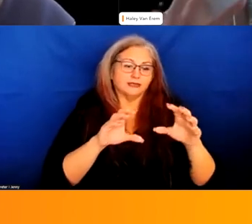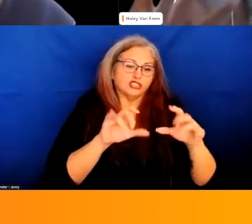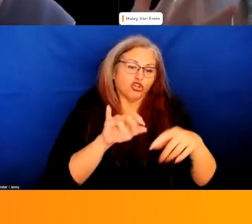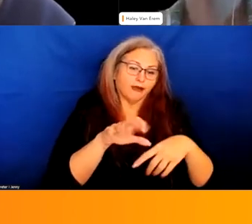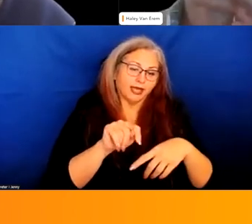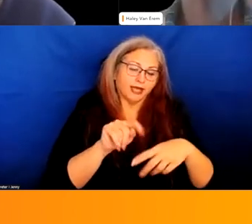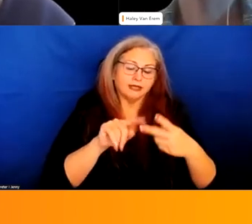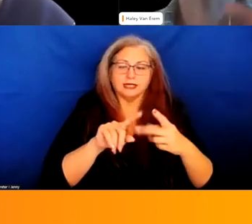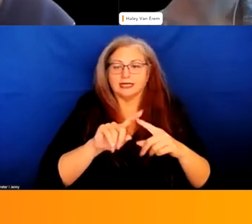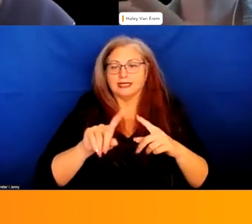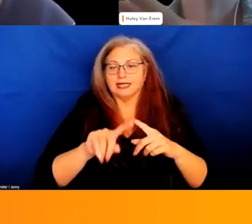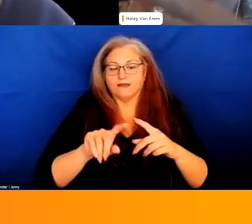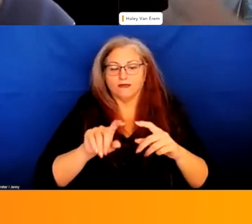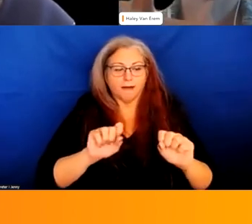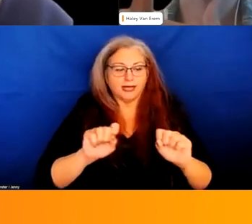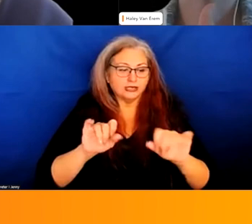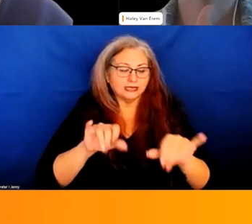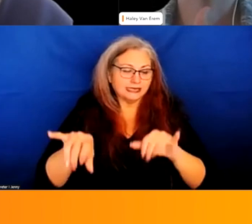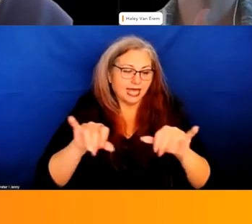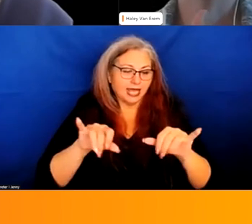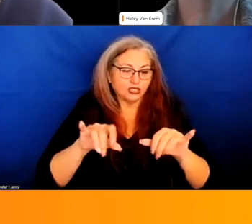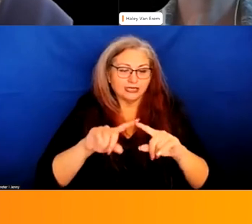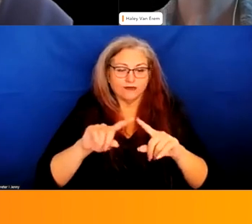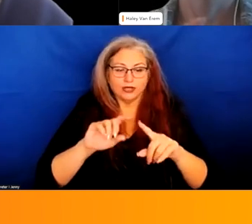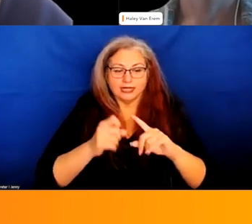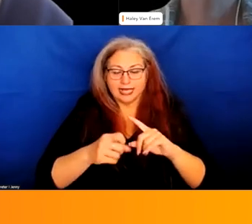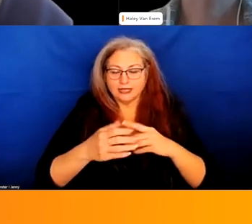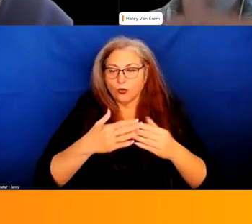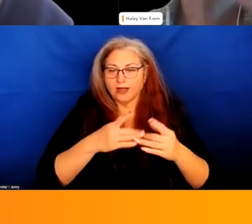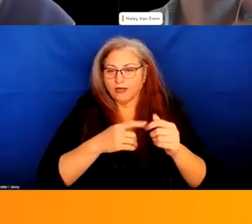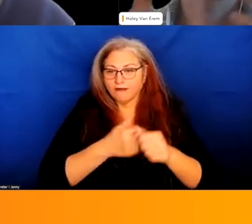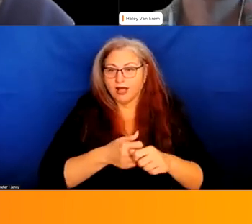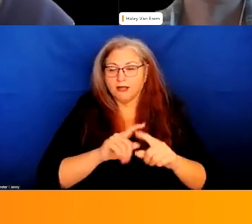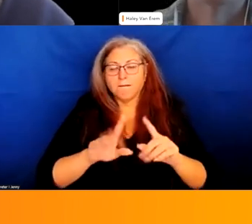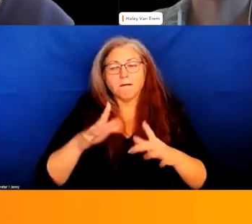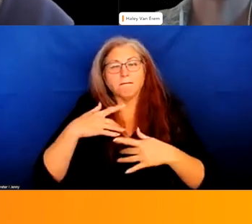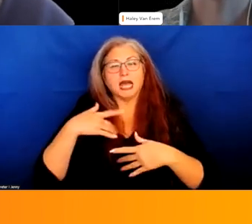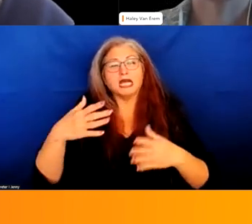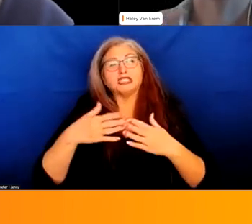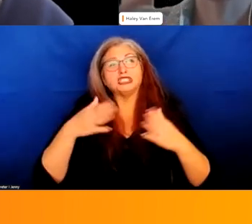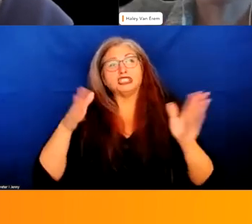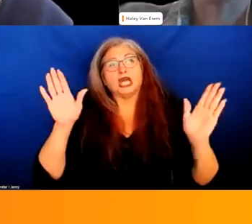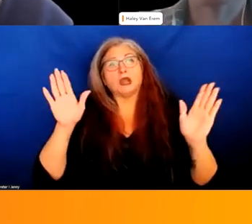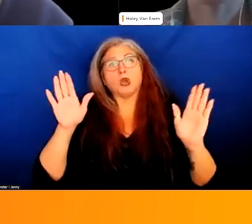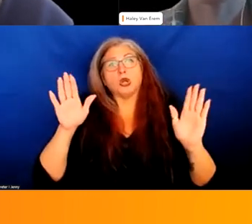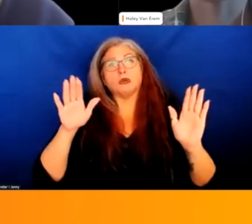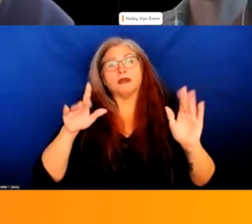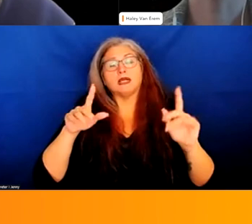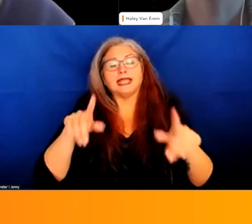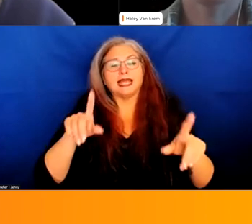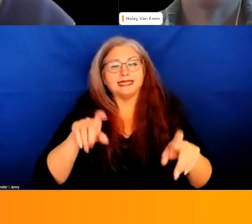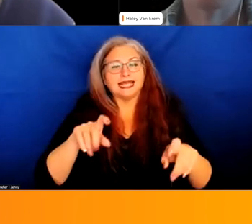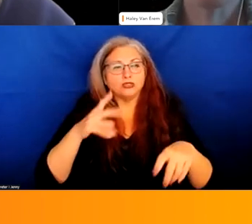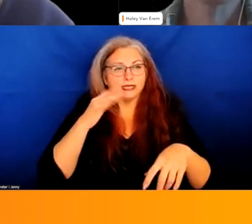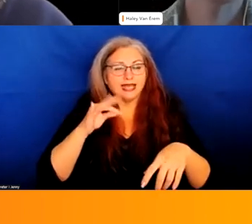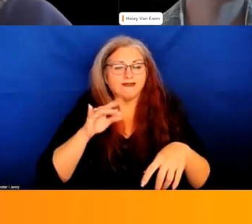different potentially different standards and different cases that they follow but generally speaking you know the test is whether force is